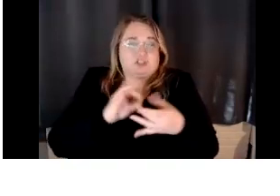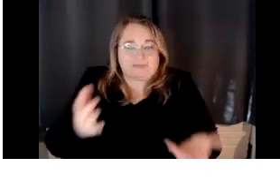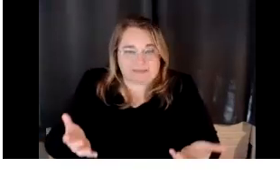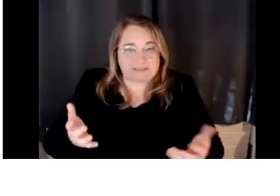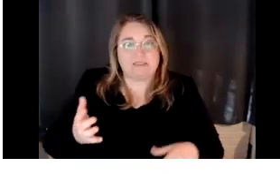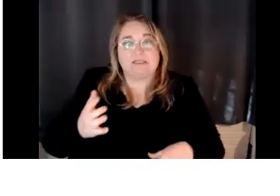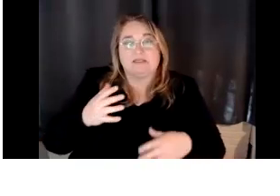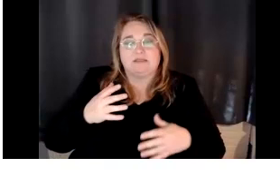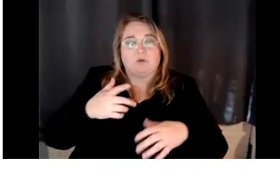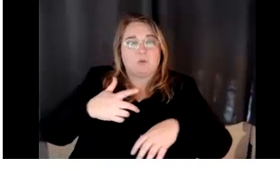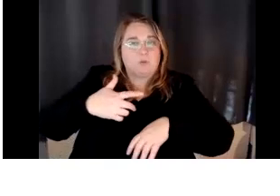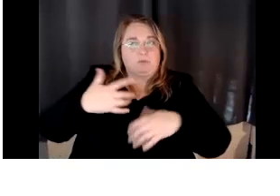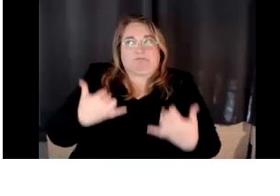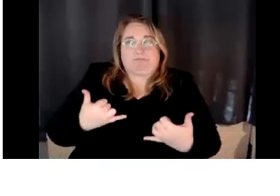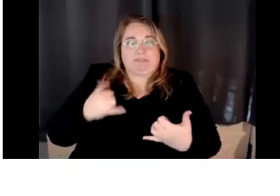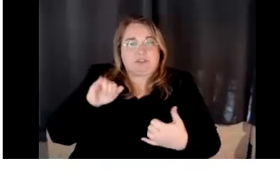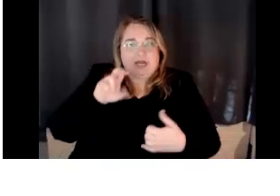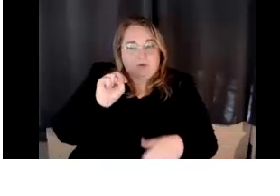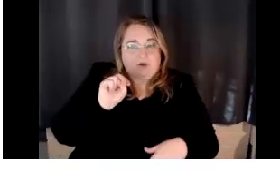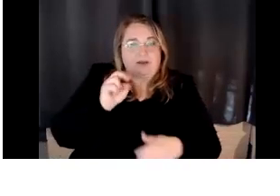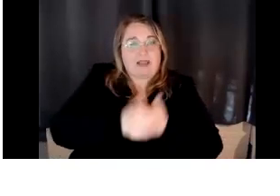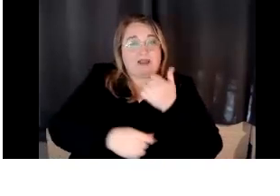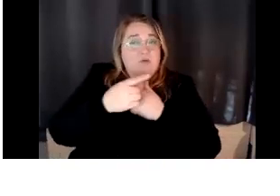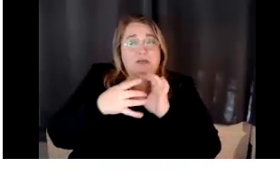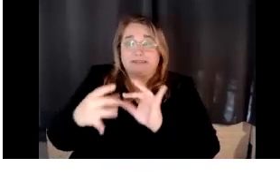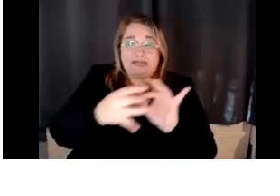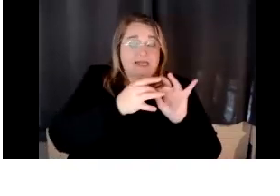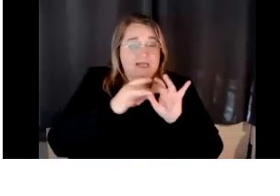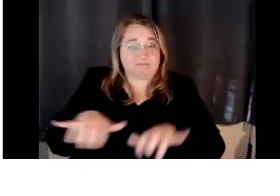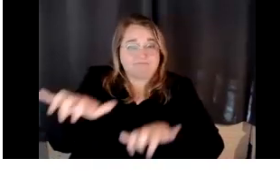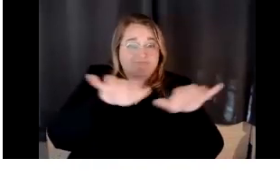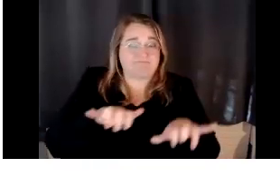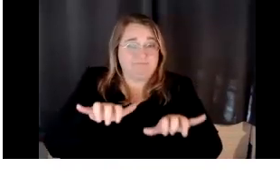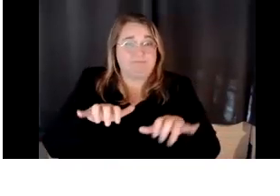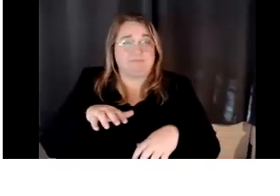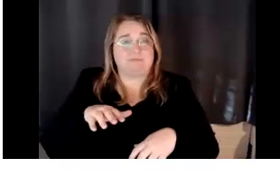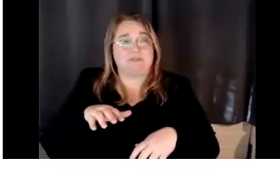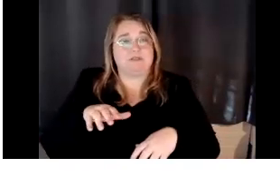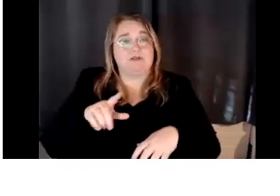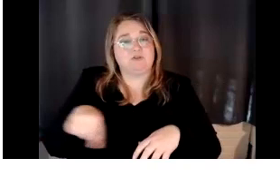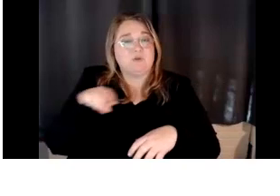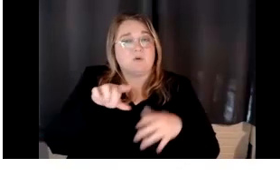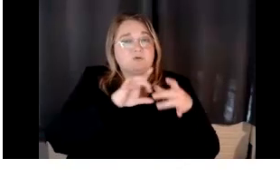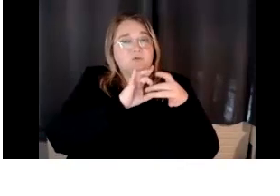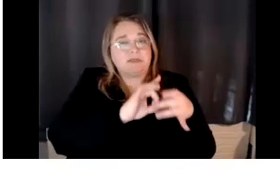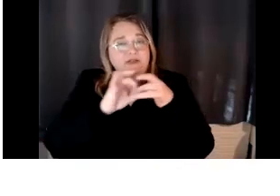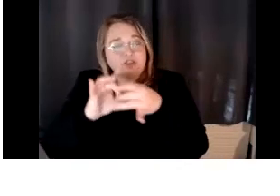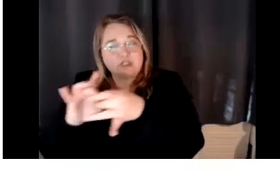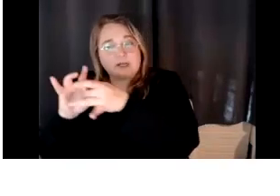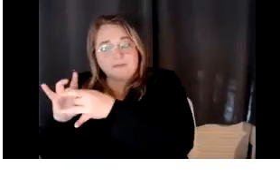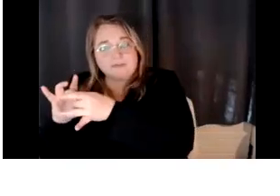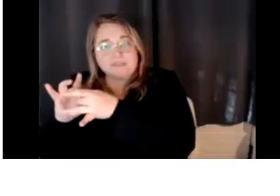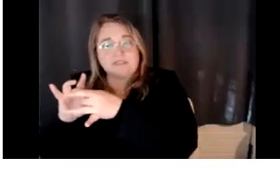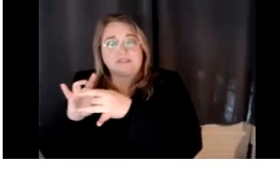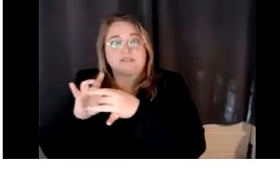everyone's saying this. And anyway, those relationships in, uh, they were